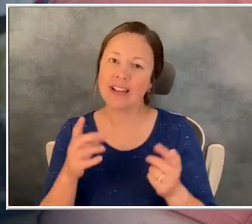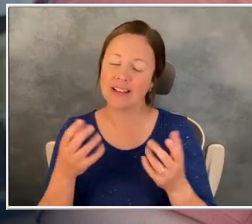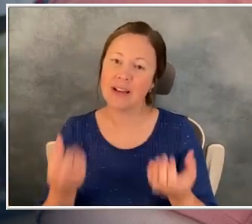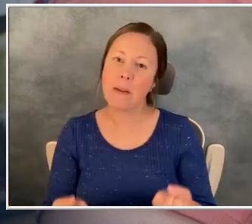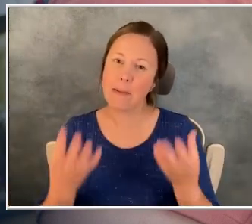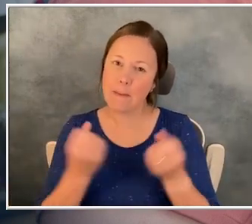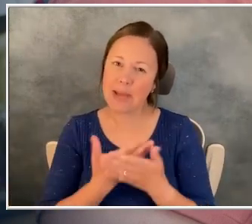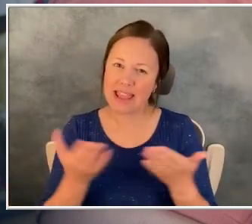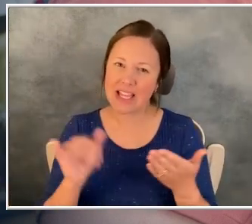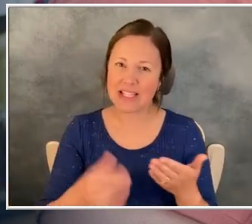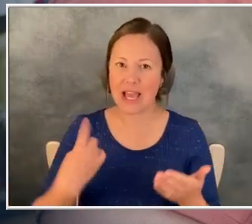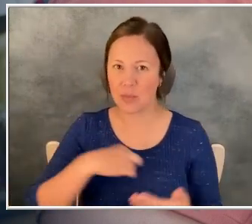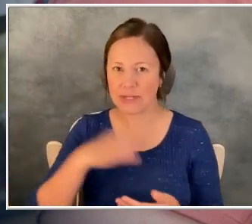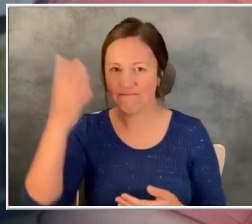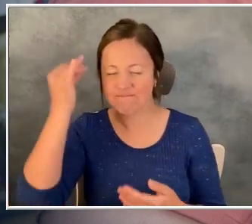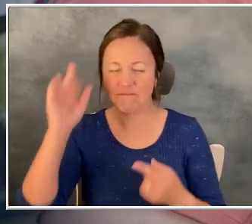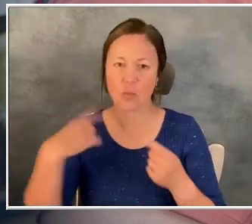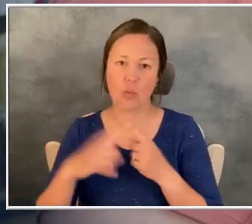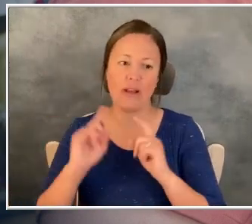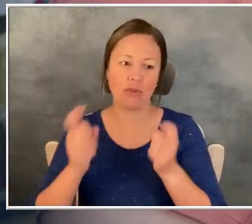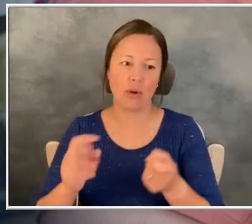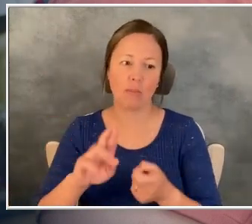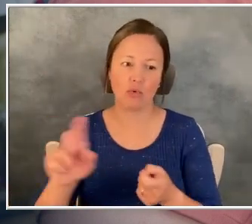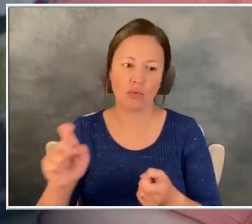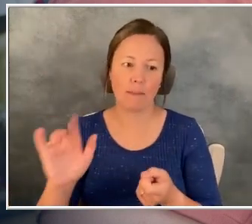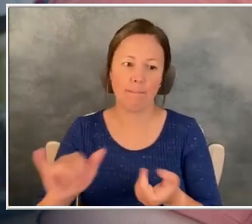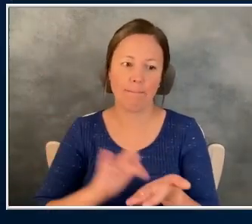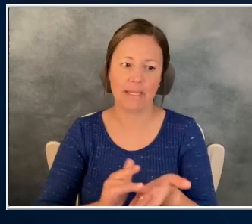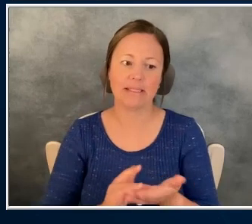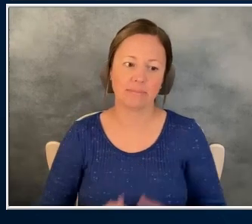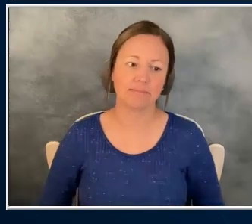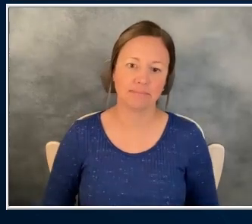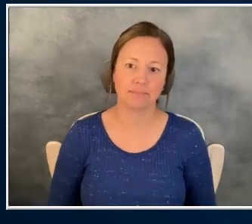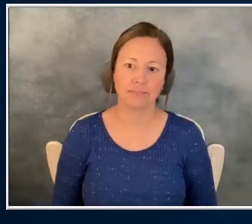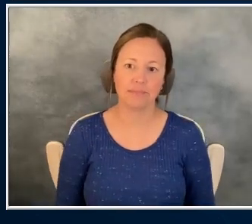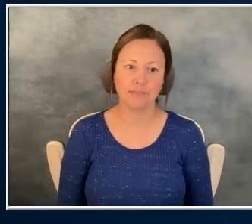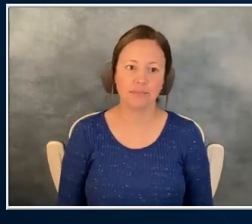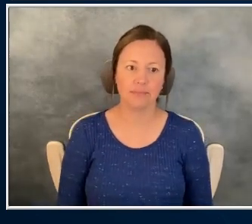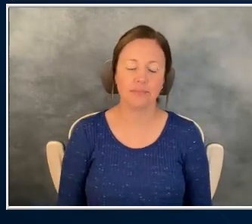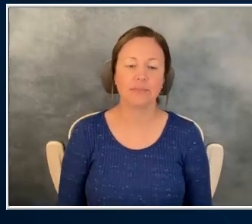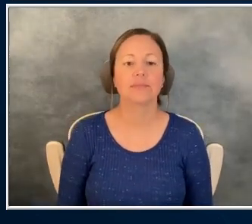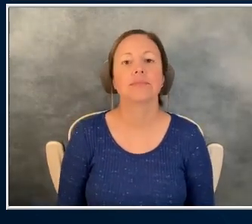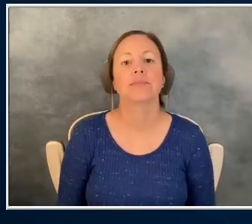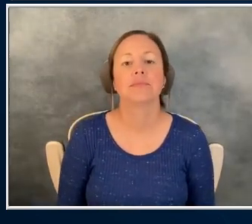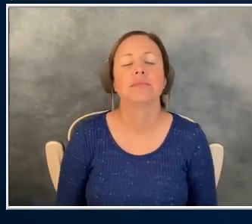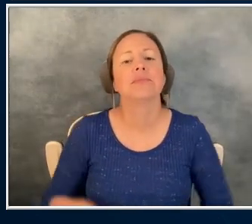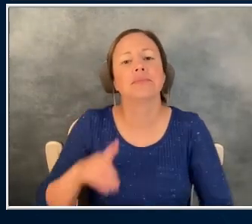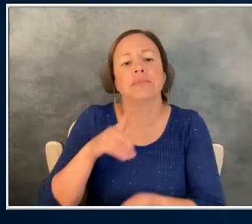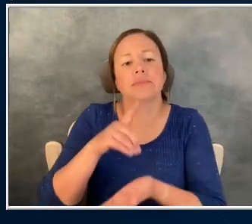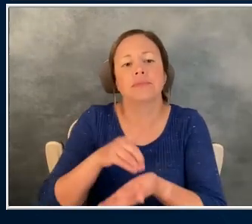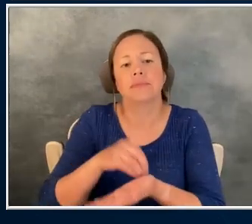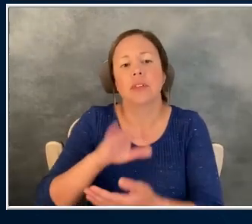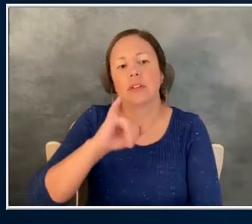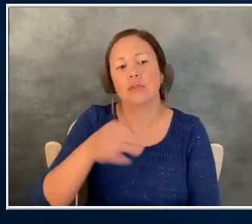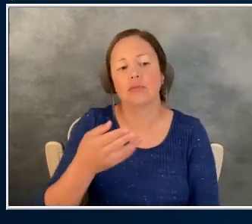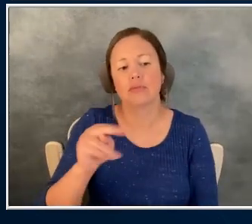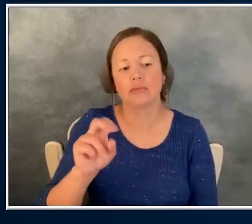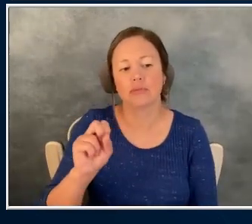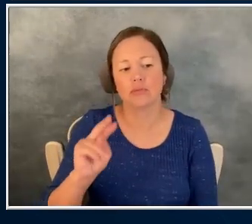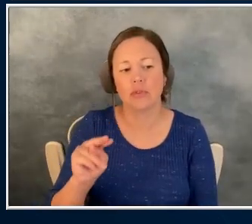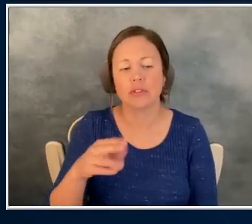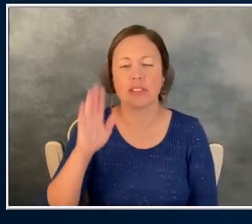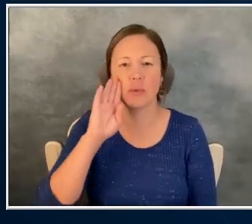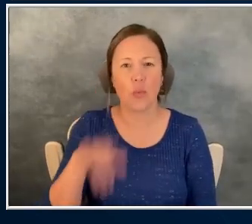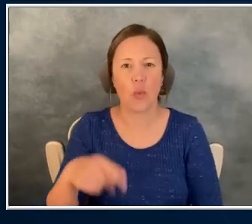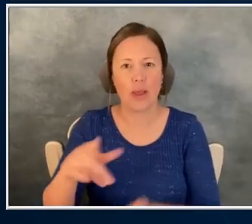of these things into consideration when prescribing these medications. Dr. Johnson, we know these drugs have a certain